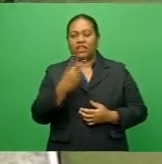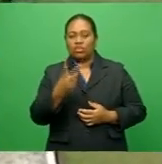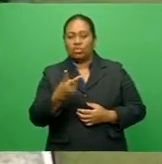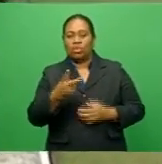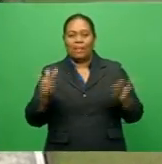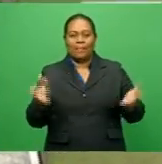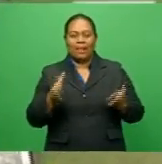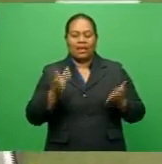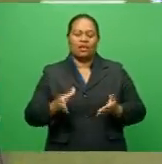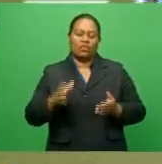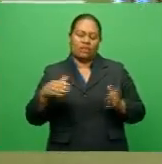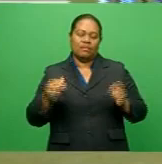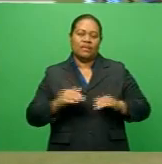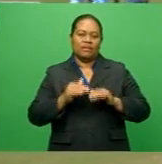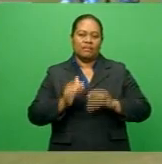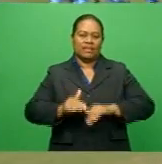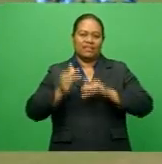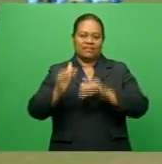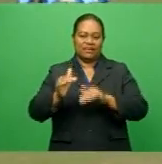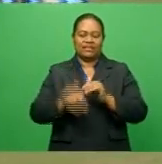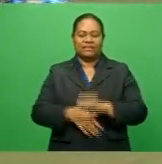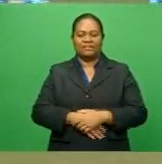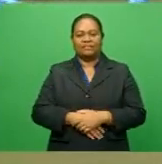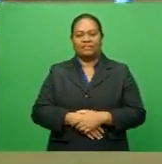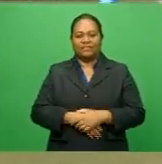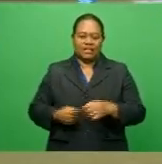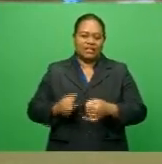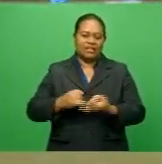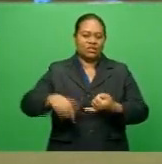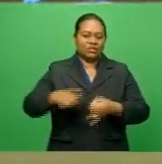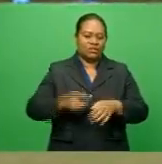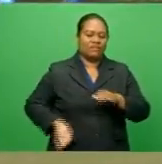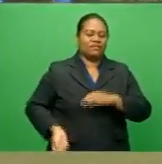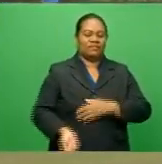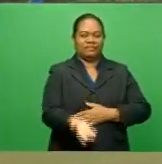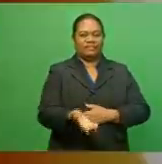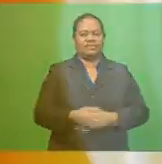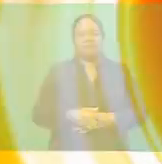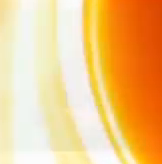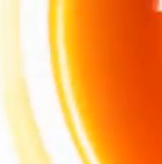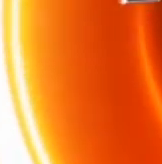be competing at the Suva Bowling Club. Karalini Tavi, FBC Sports.